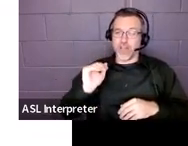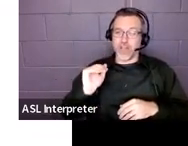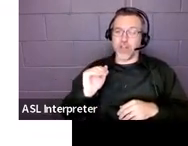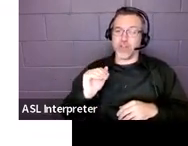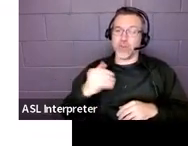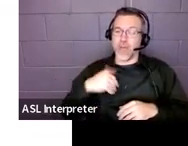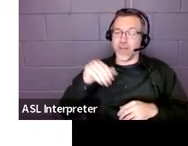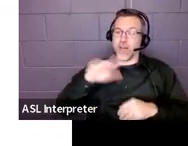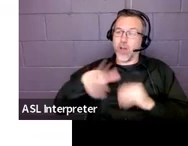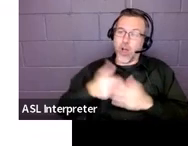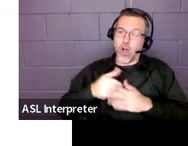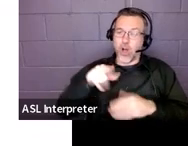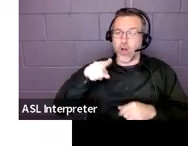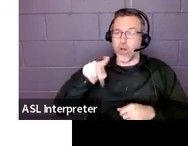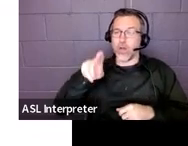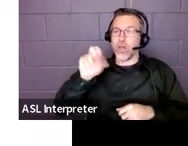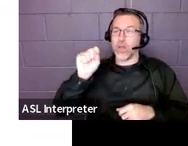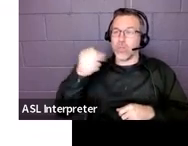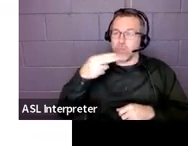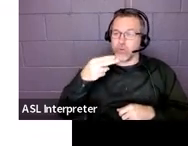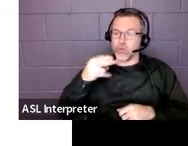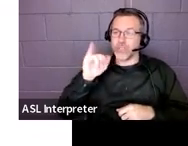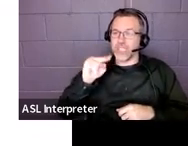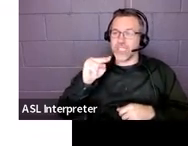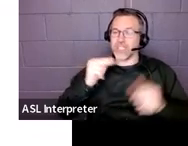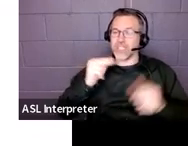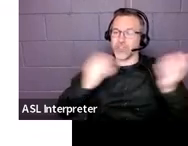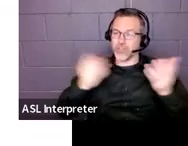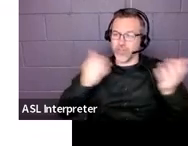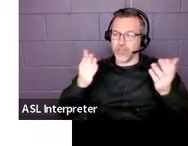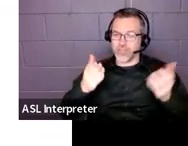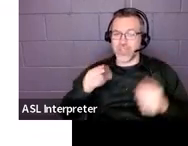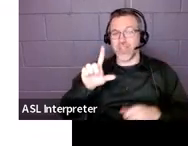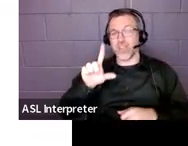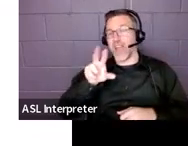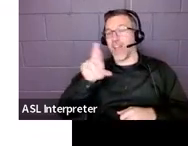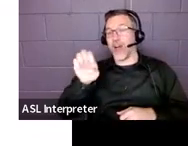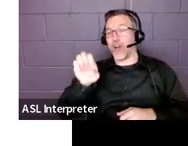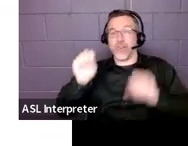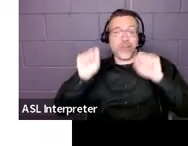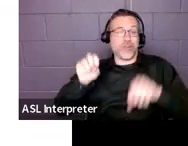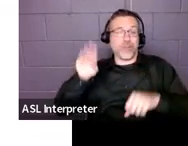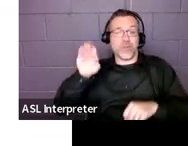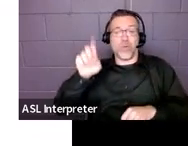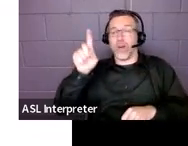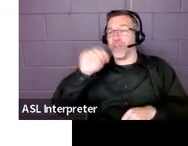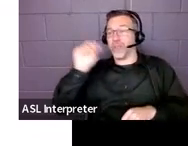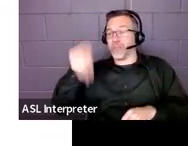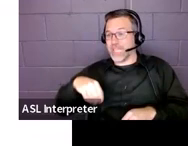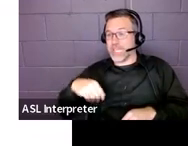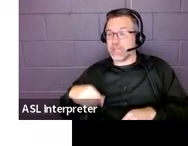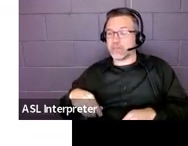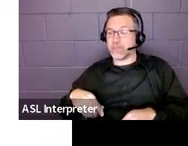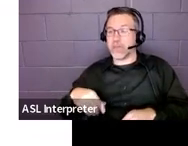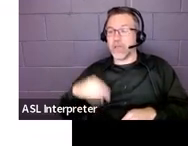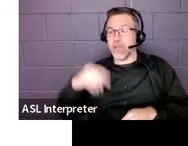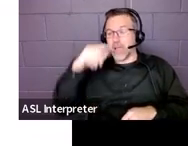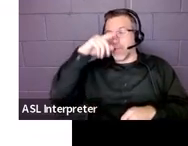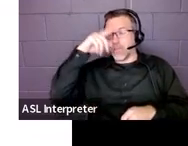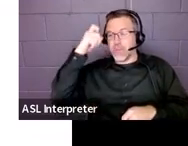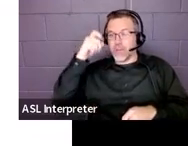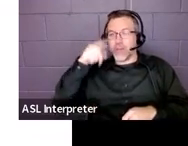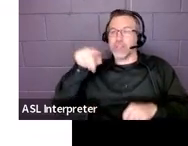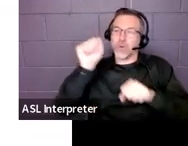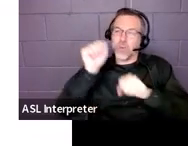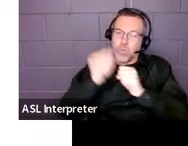services in the general education curriculum, their LRE could be 100% because they're with their general education